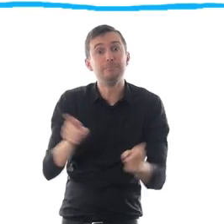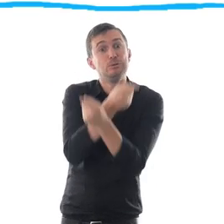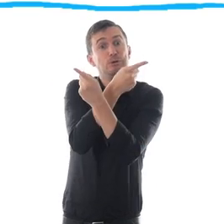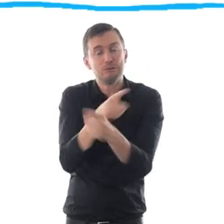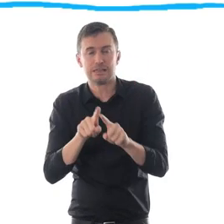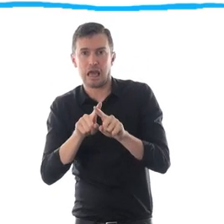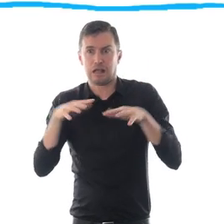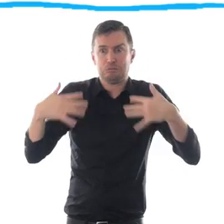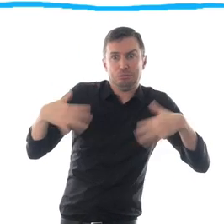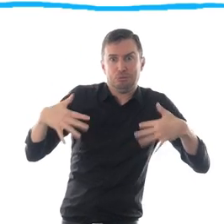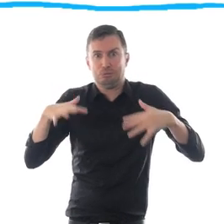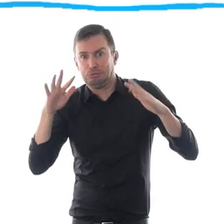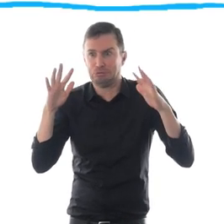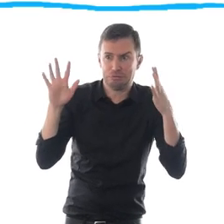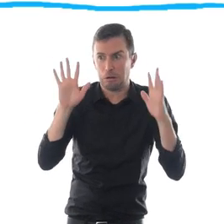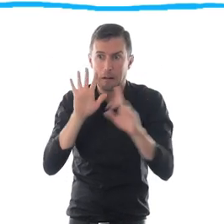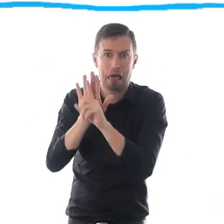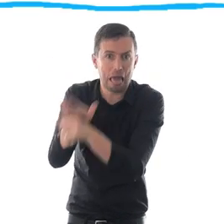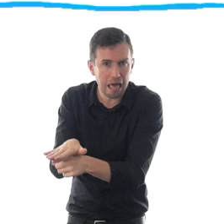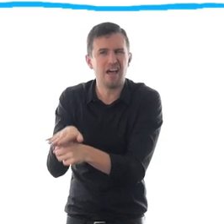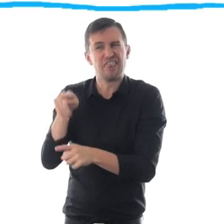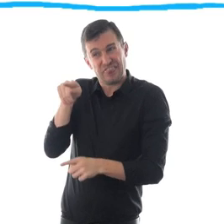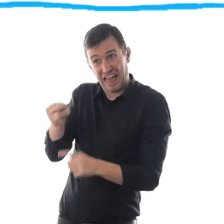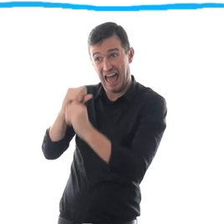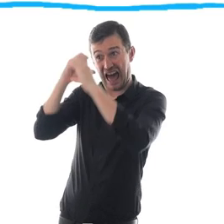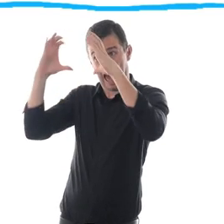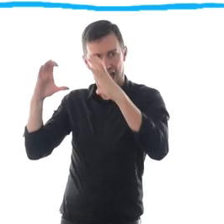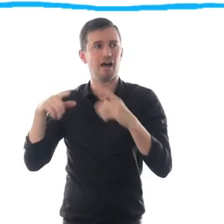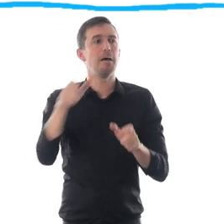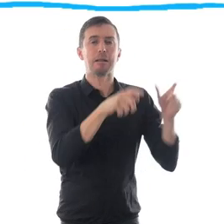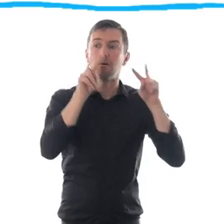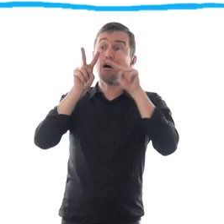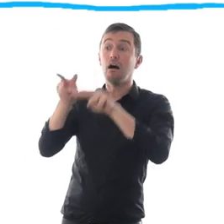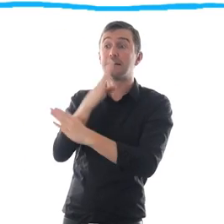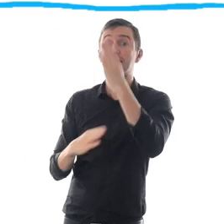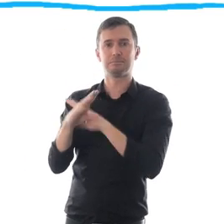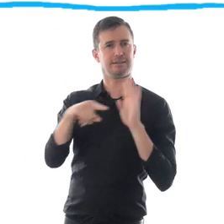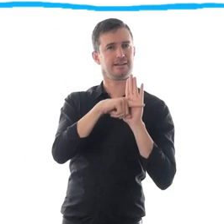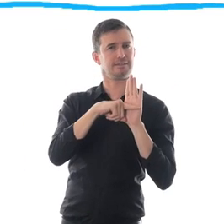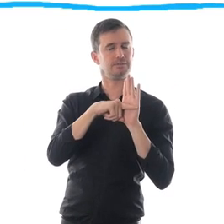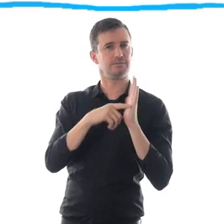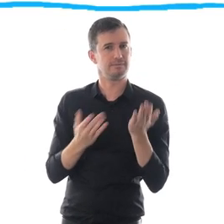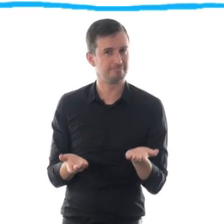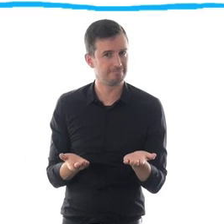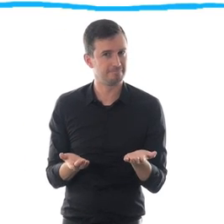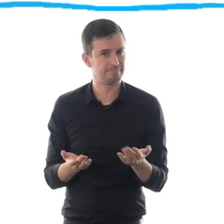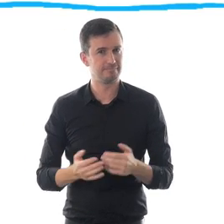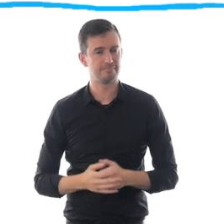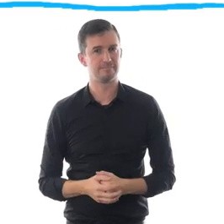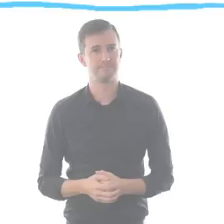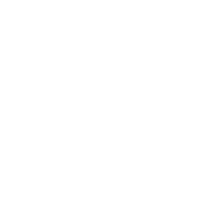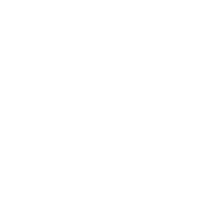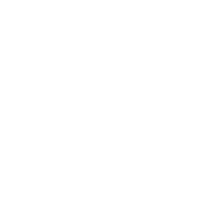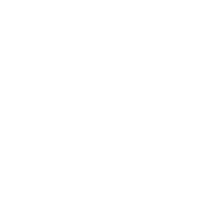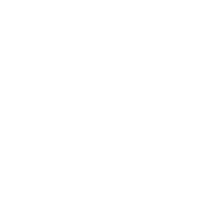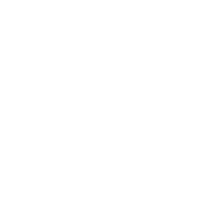vulnerable or dramatic negative music. All of these methods of communication can perpetuate stigma, even if they